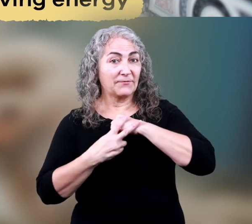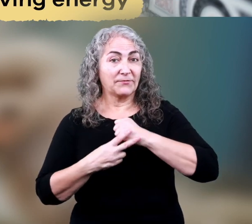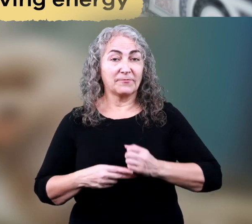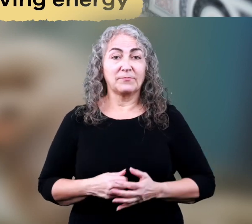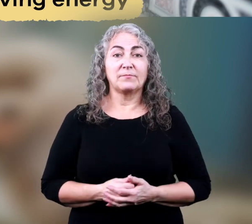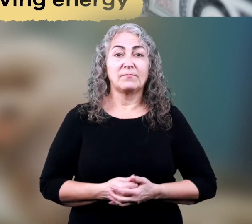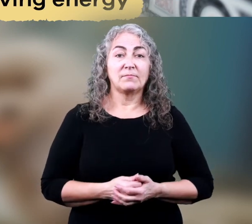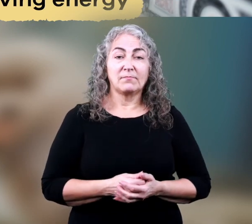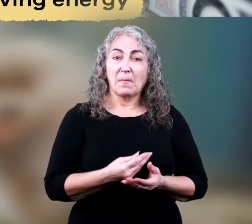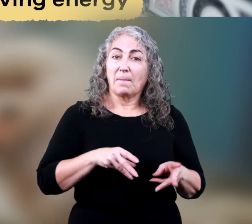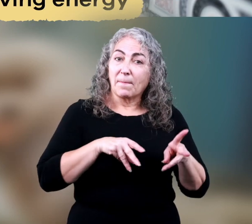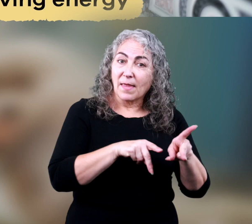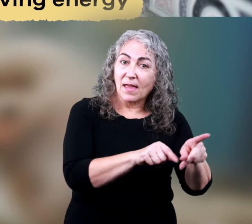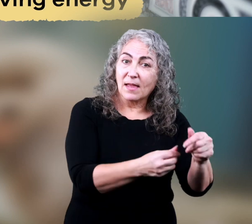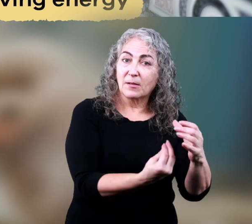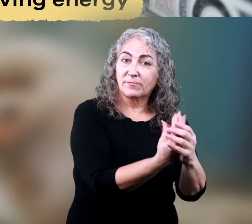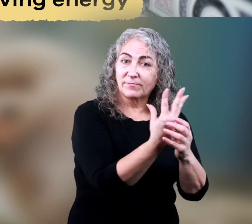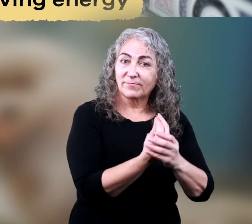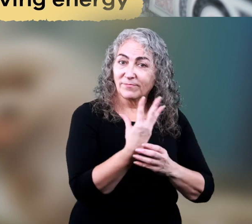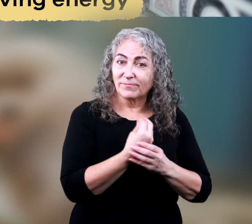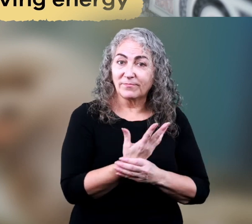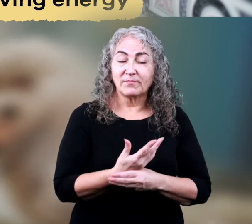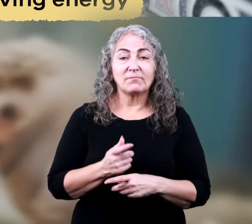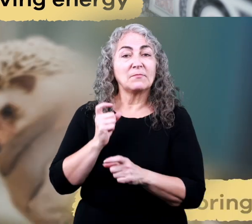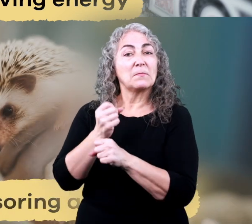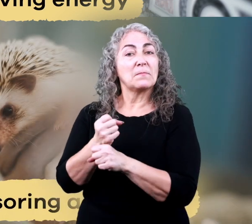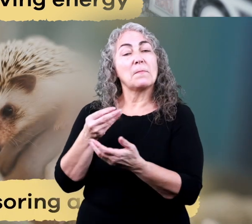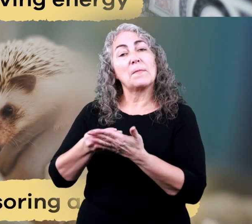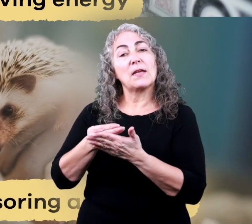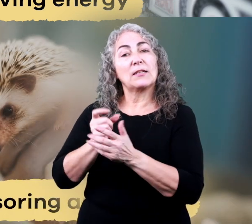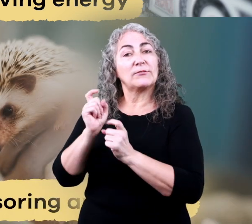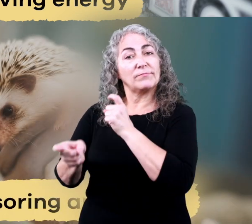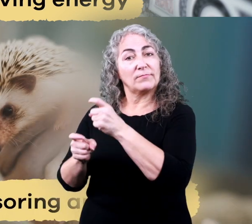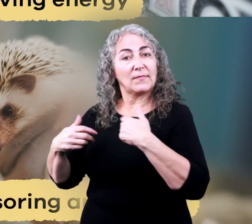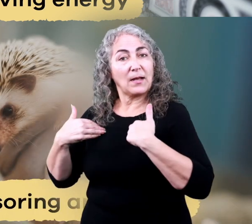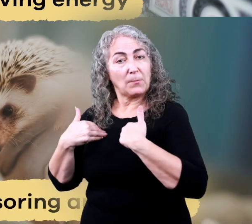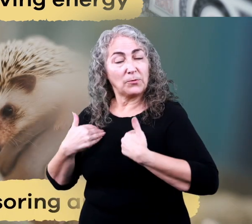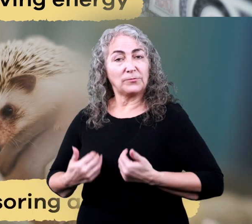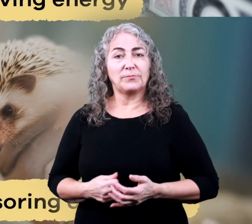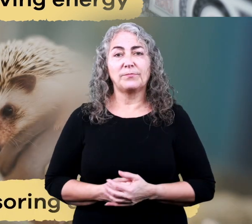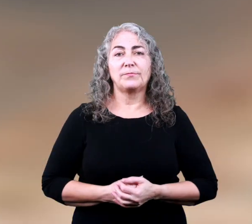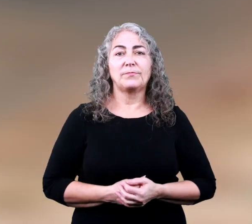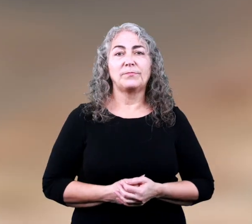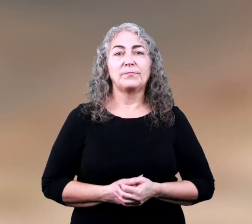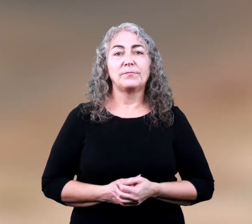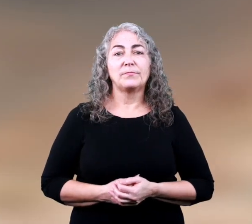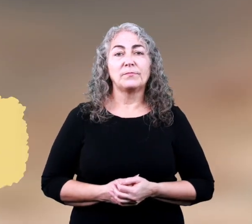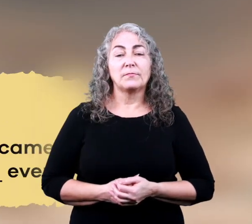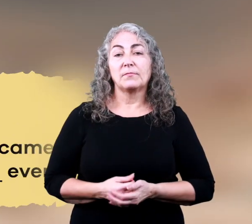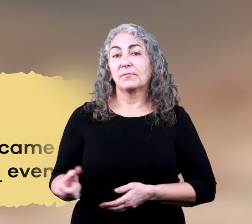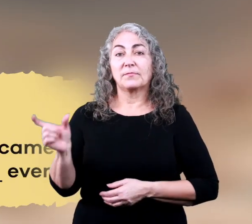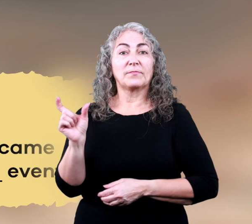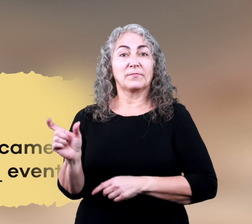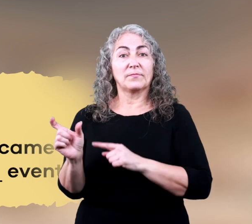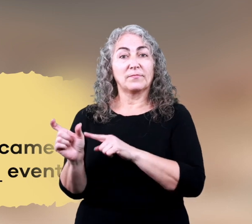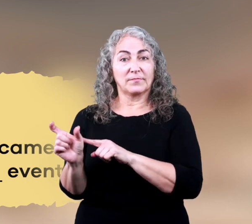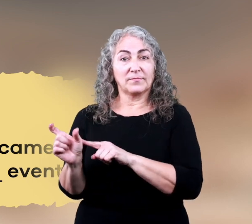saving energy planting a garden sponsoring an animal fill